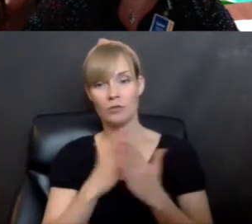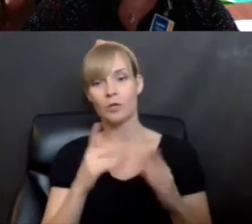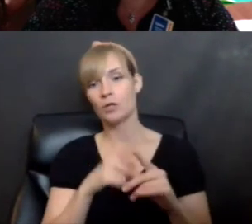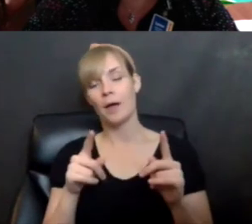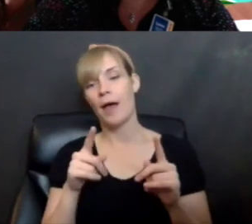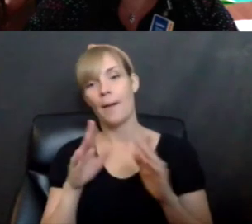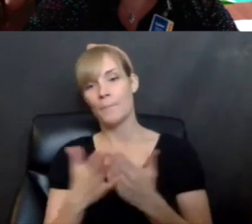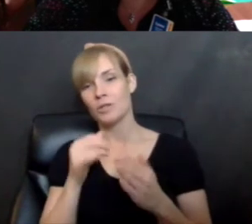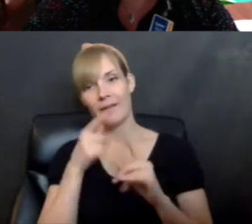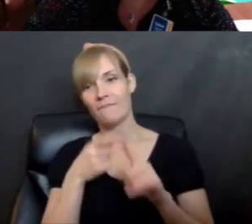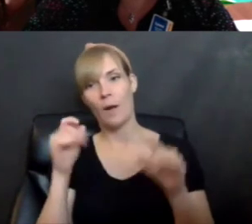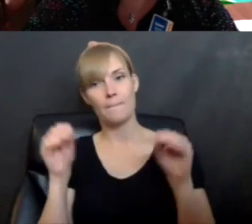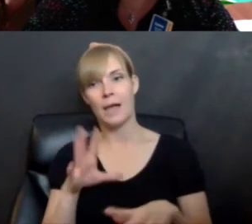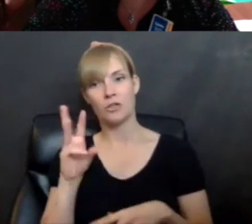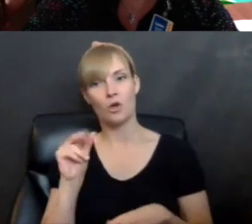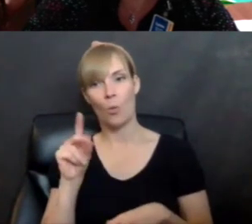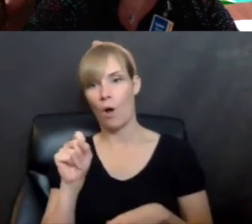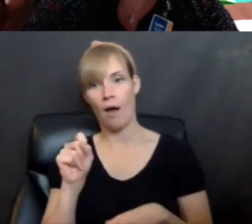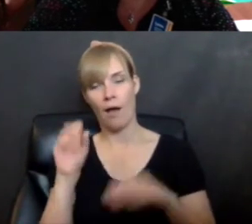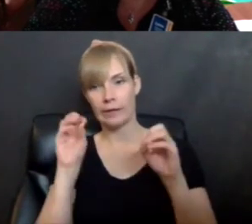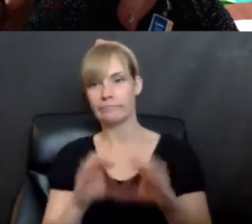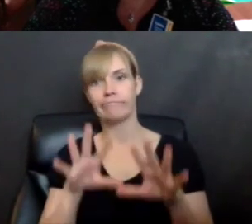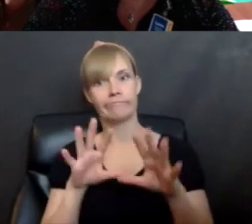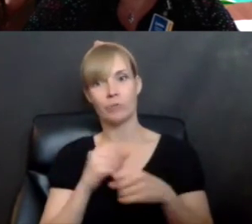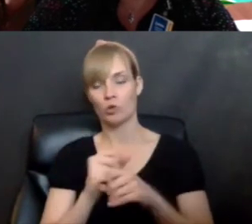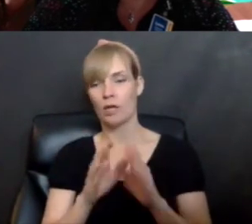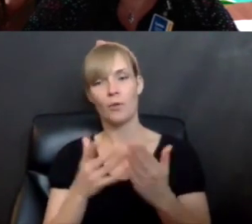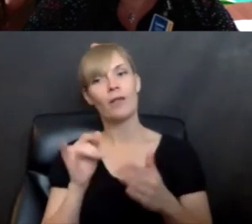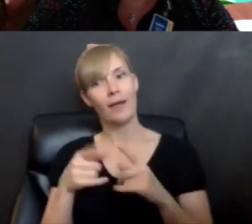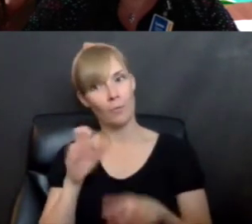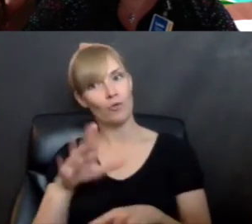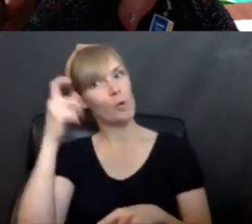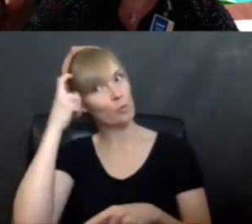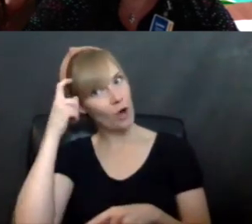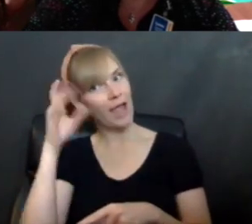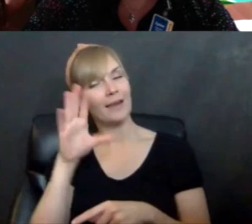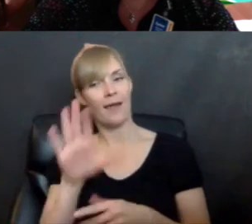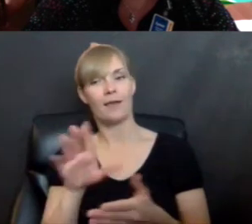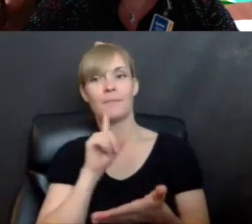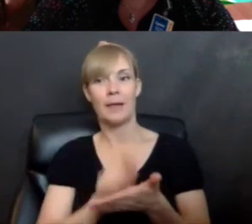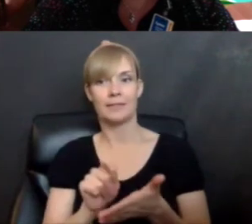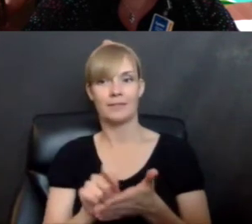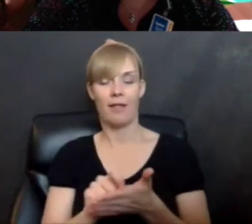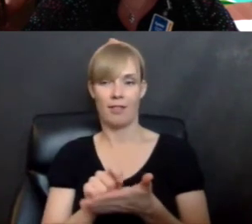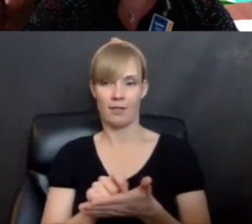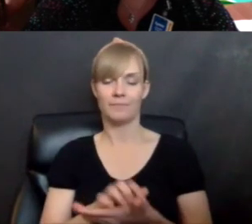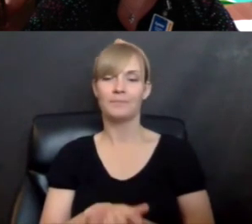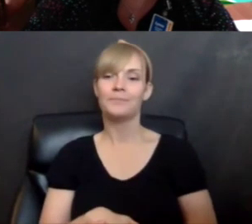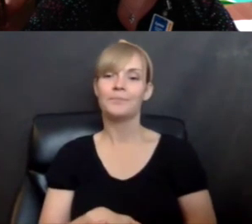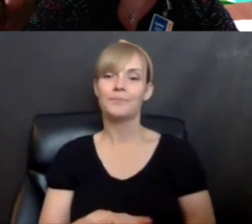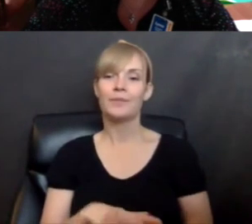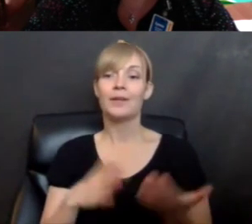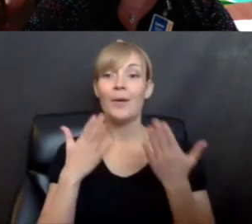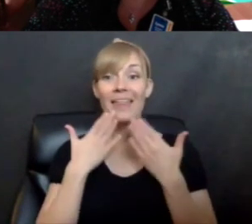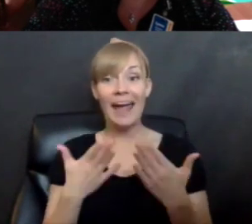They come from your pencil and your brain, right? Your own special stories do in there. So I'm so grateful